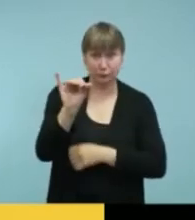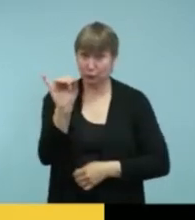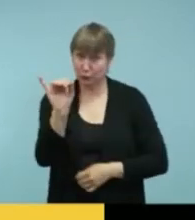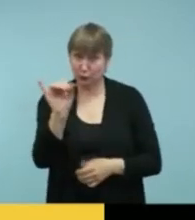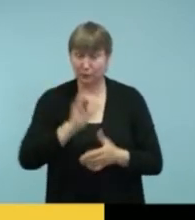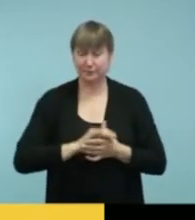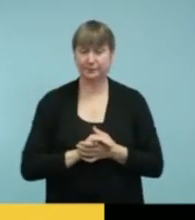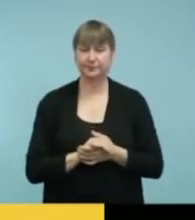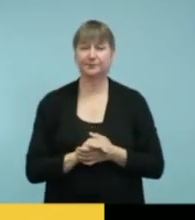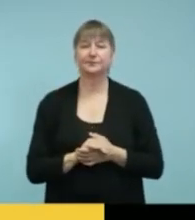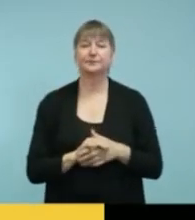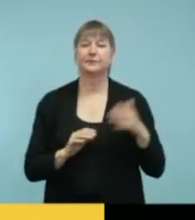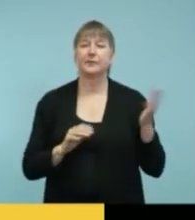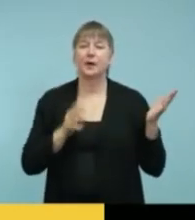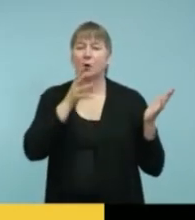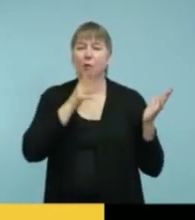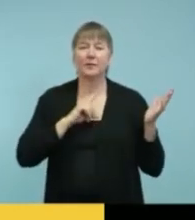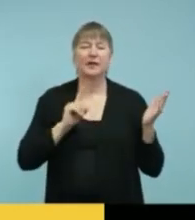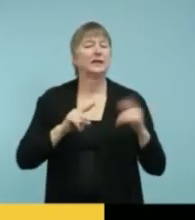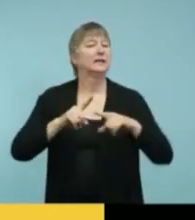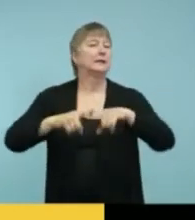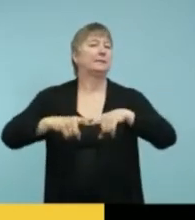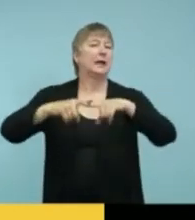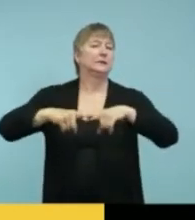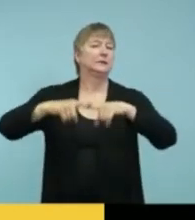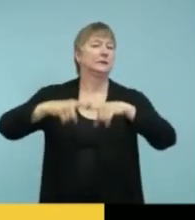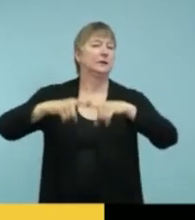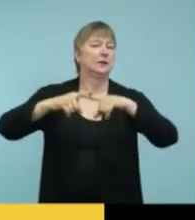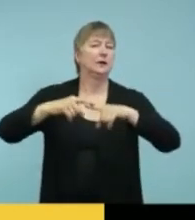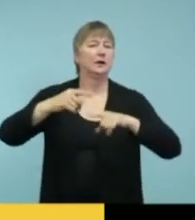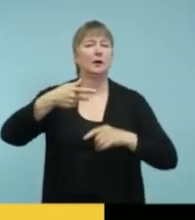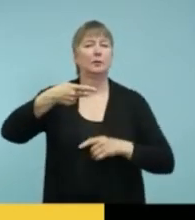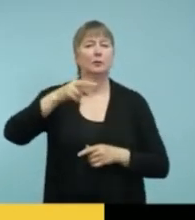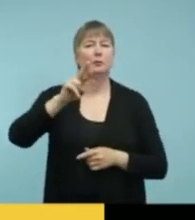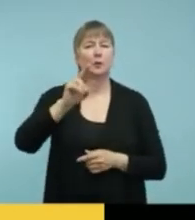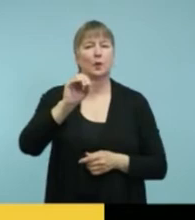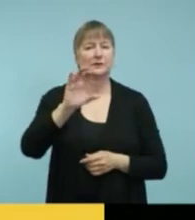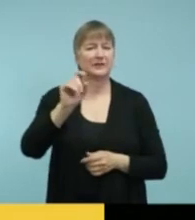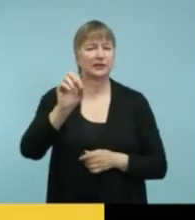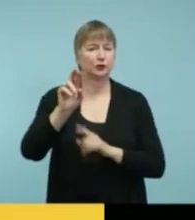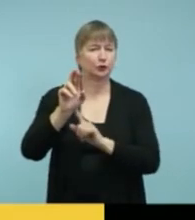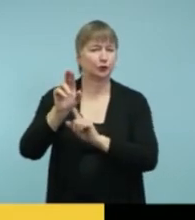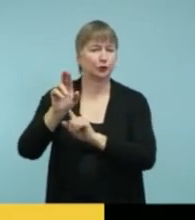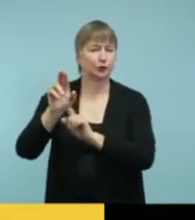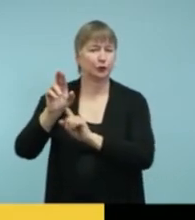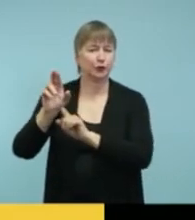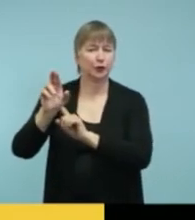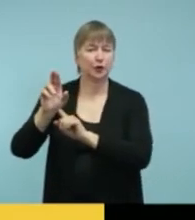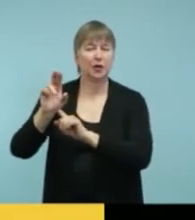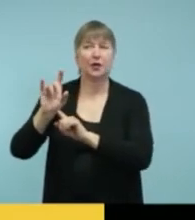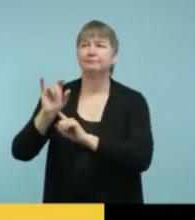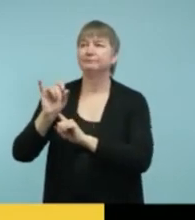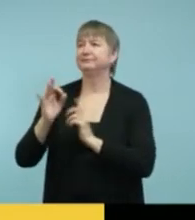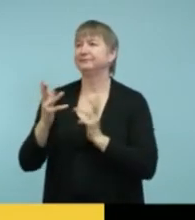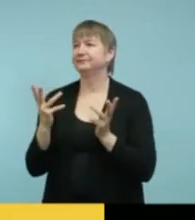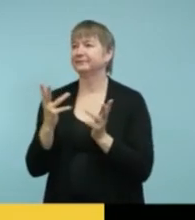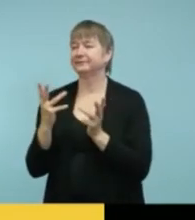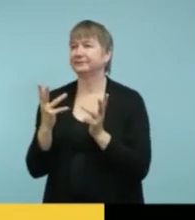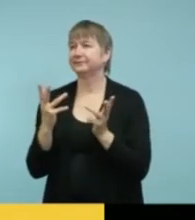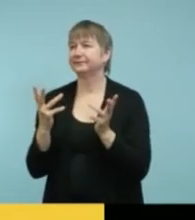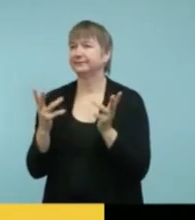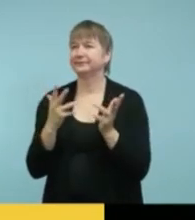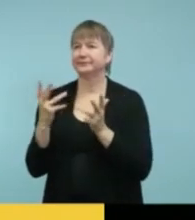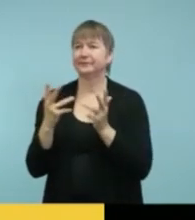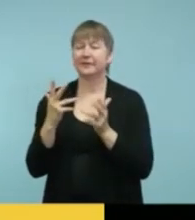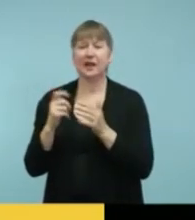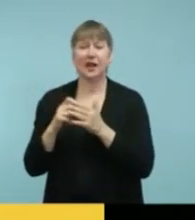It depends on the processor. Um, if it's, if it's a hearing aid, if it's using something like an, um, a